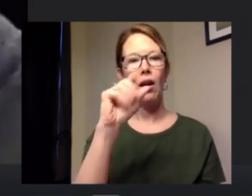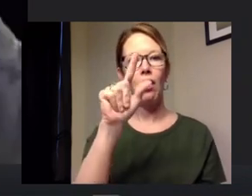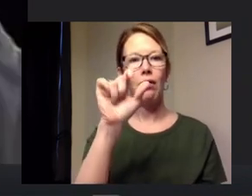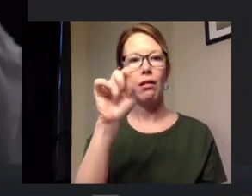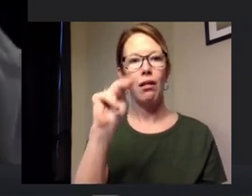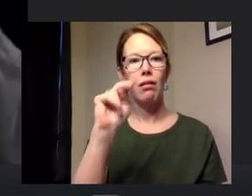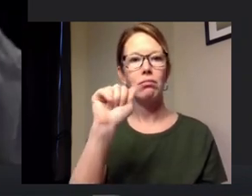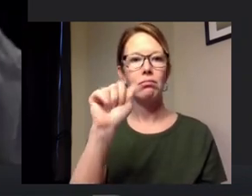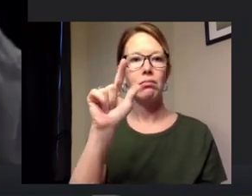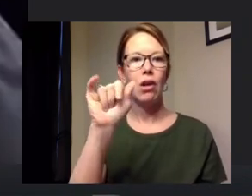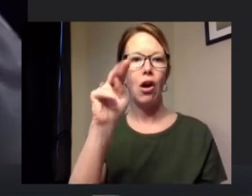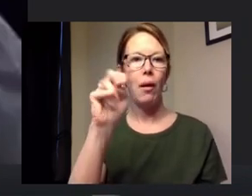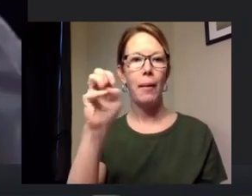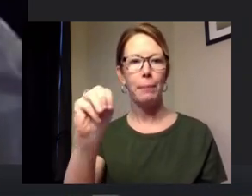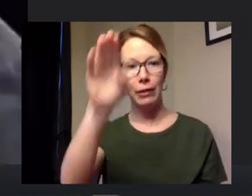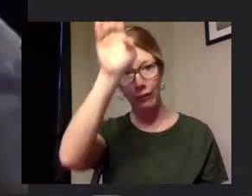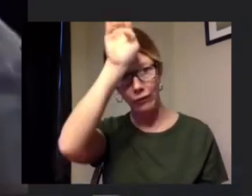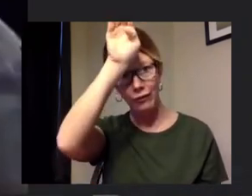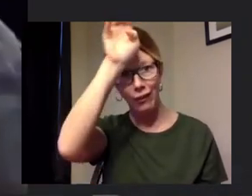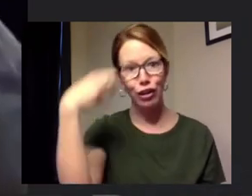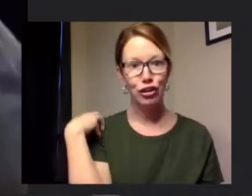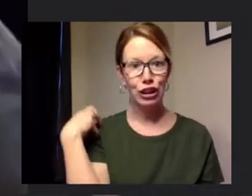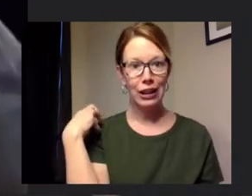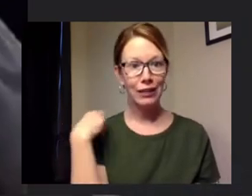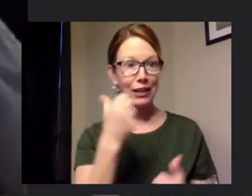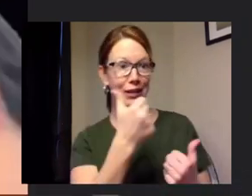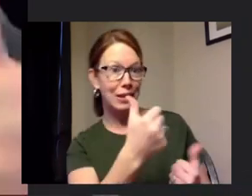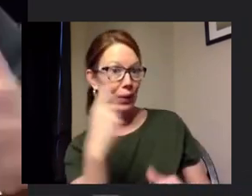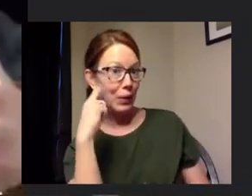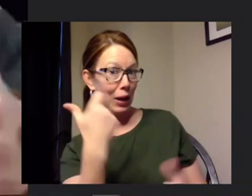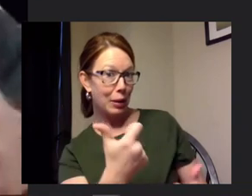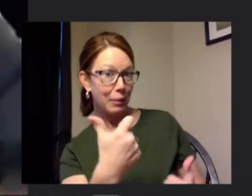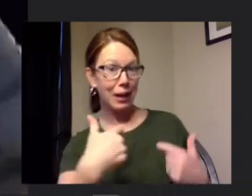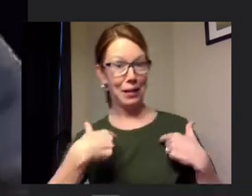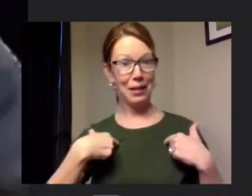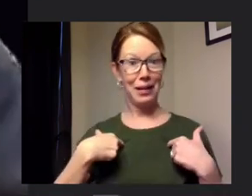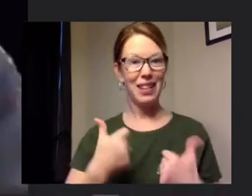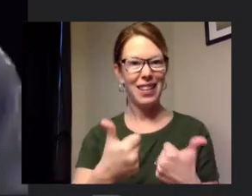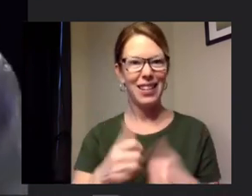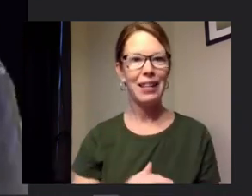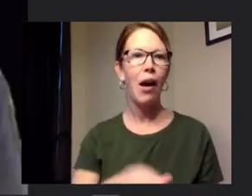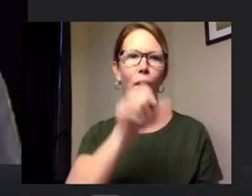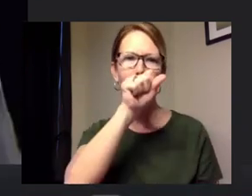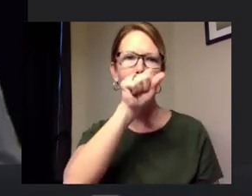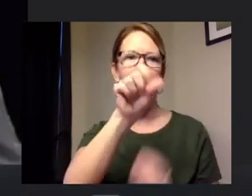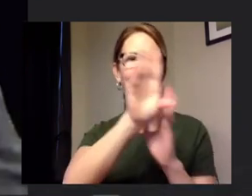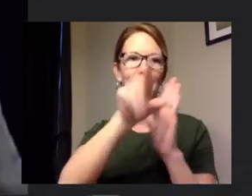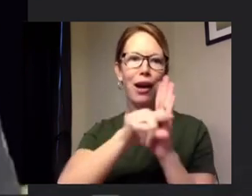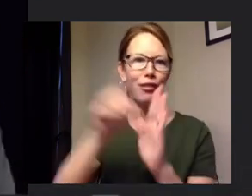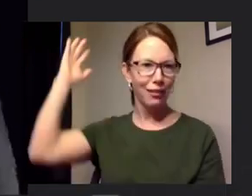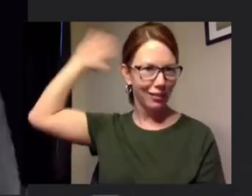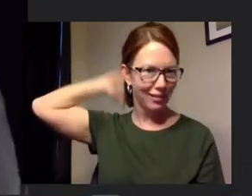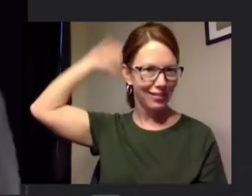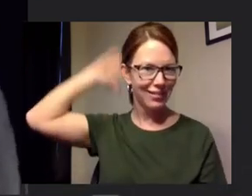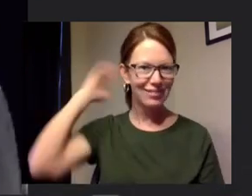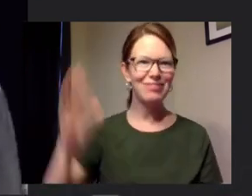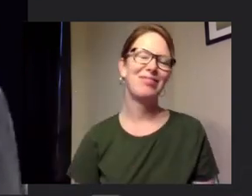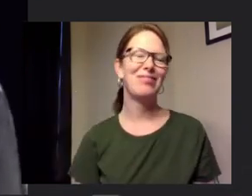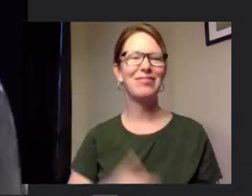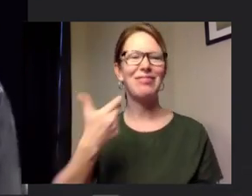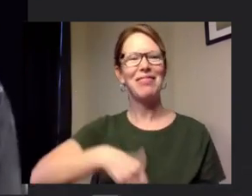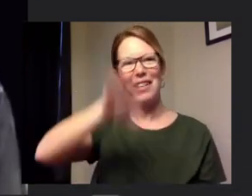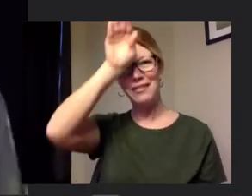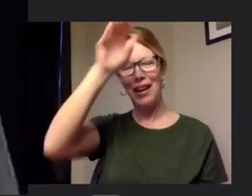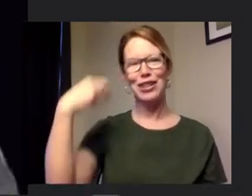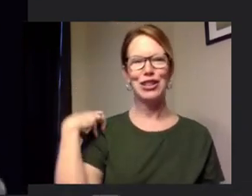thank you host way can you hear me loud and clear i love the background thank you miami township fire chief colin altman coming